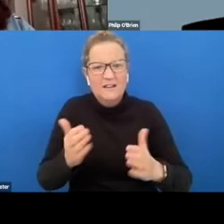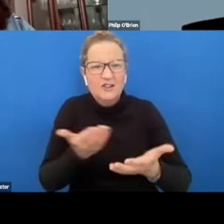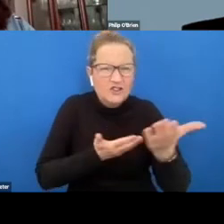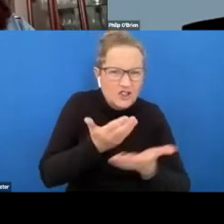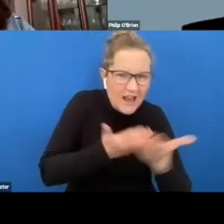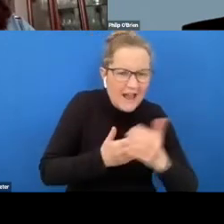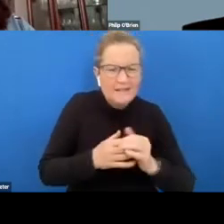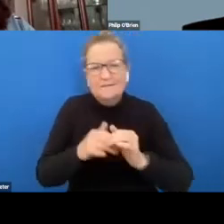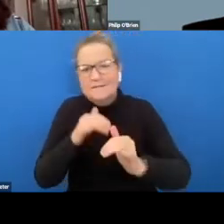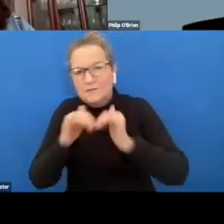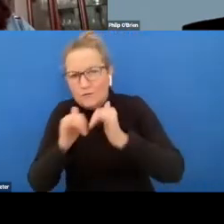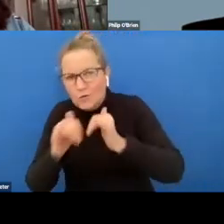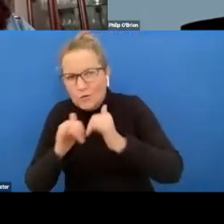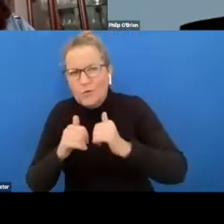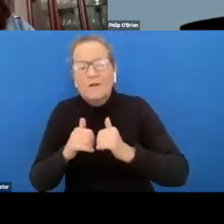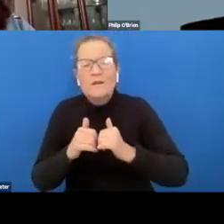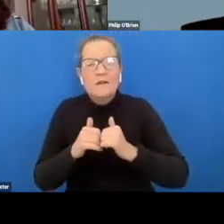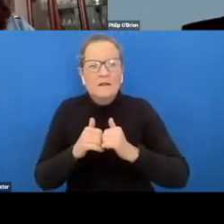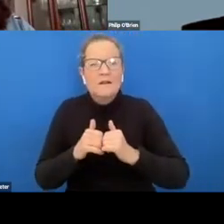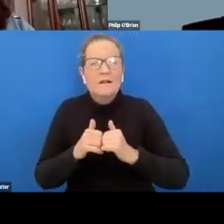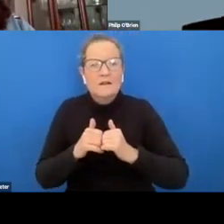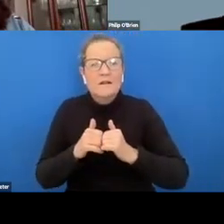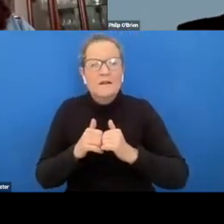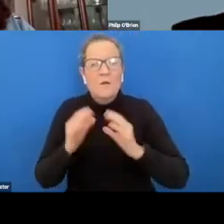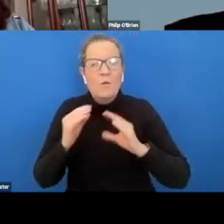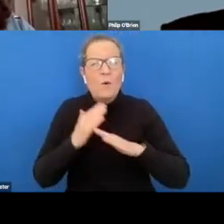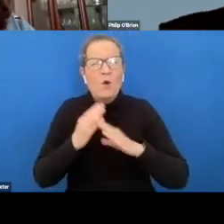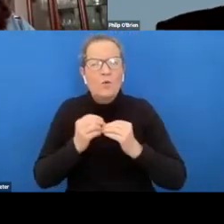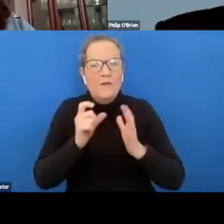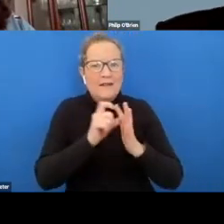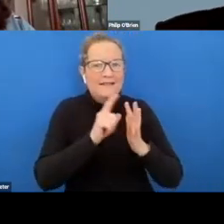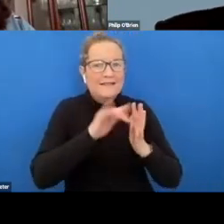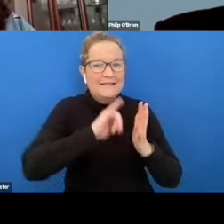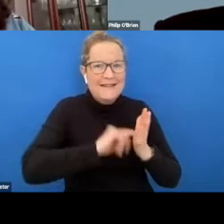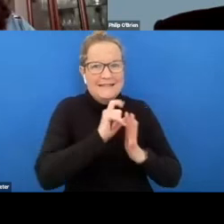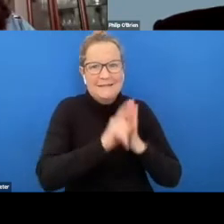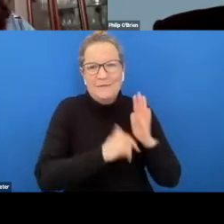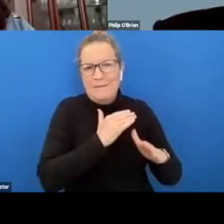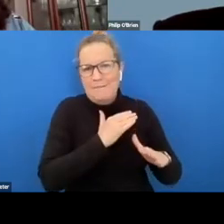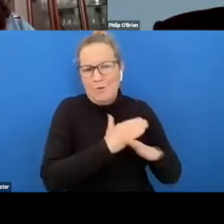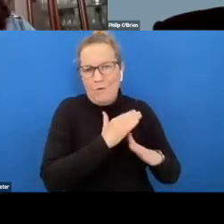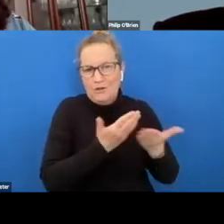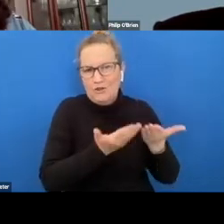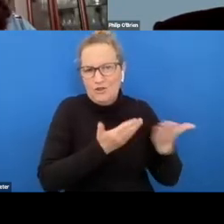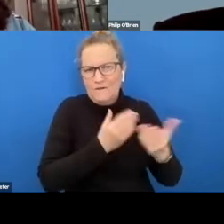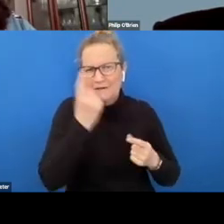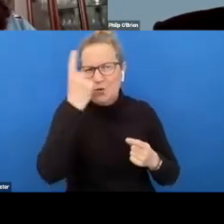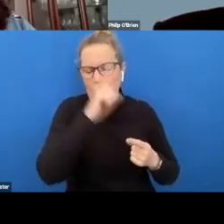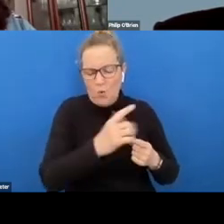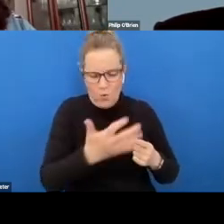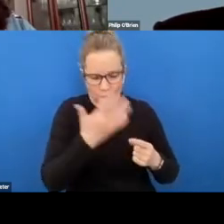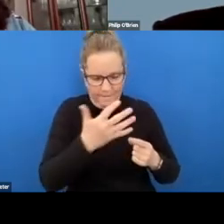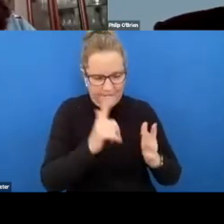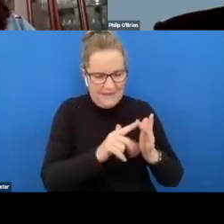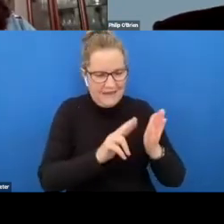that sort of thing um and we worked with um a des a disability uh employment service called um interact